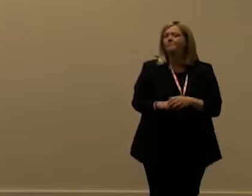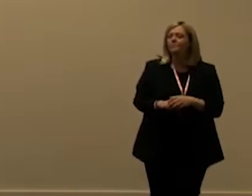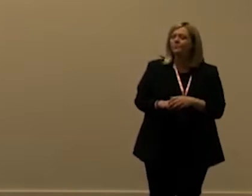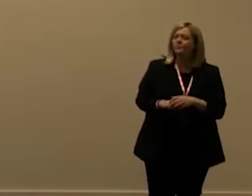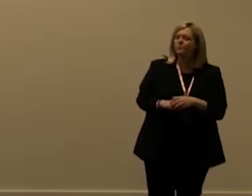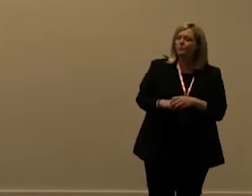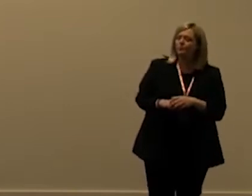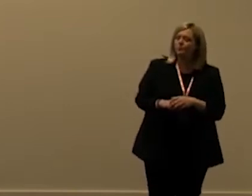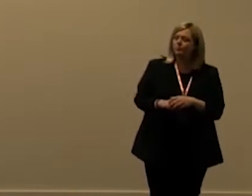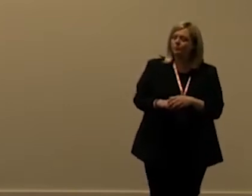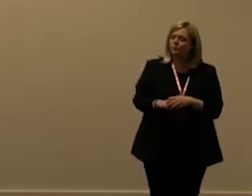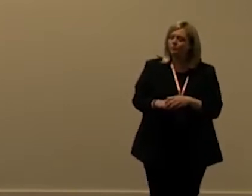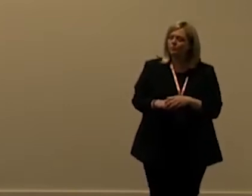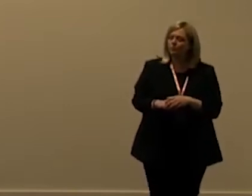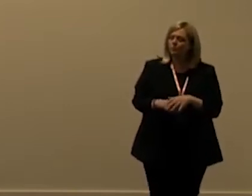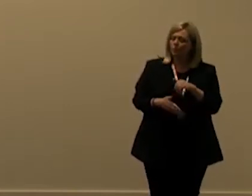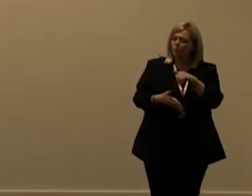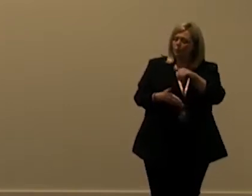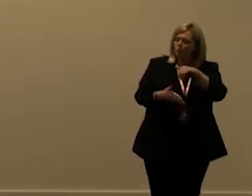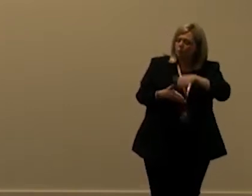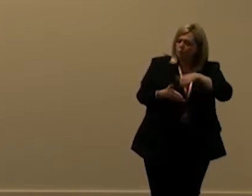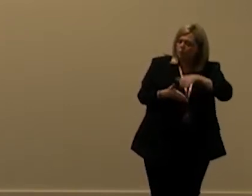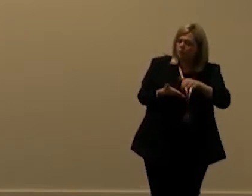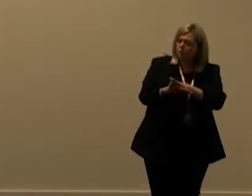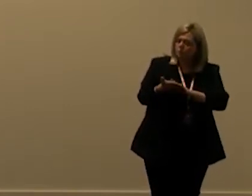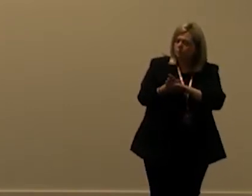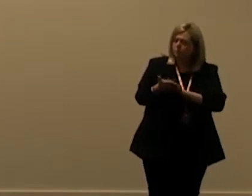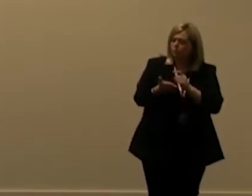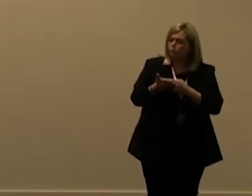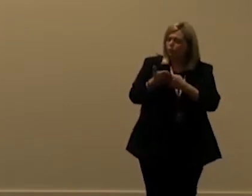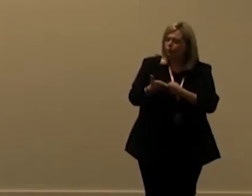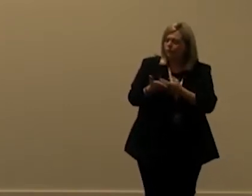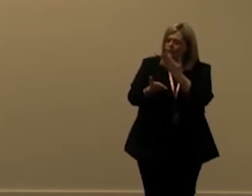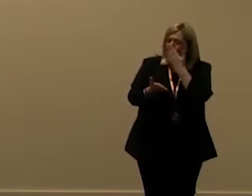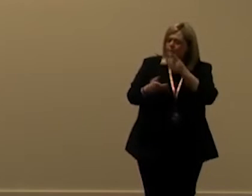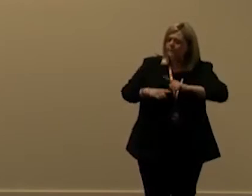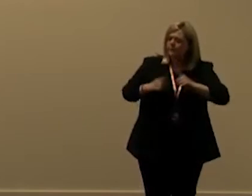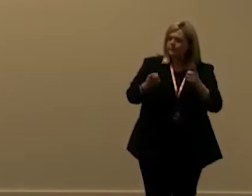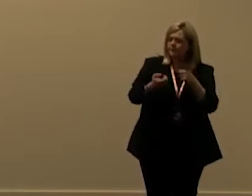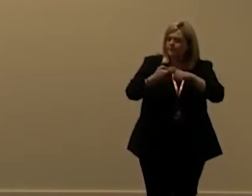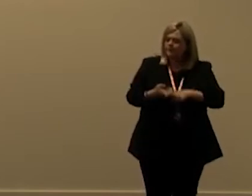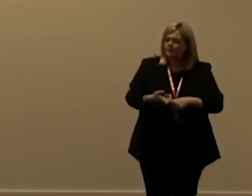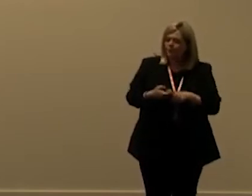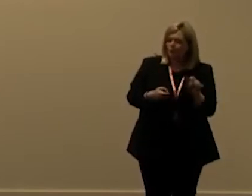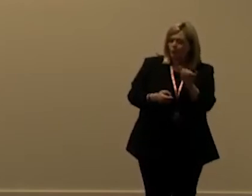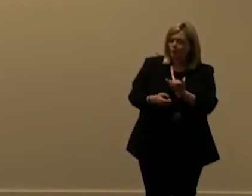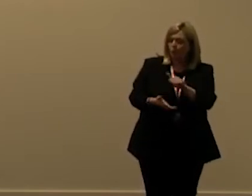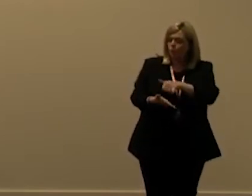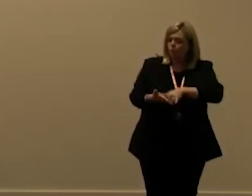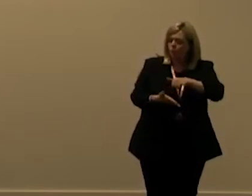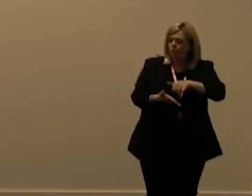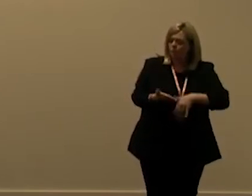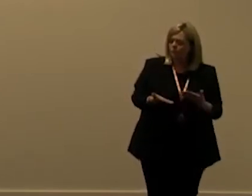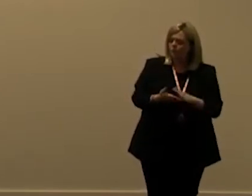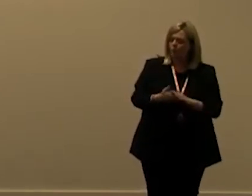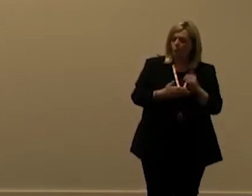the documentation the definition of a request seems to be a bit different depending on where you read it so for the it seems